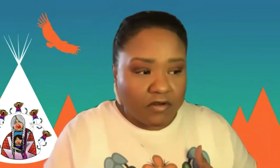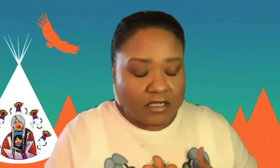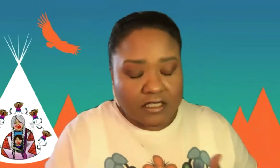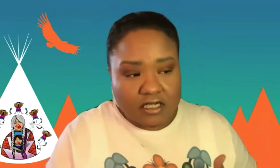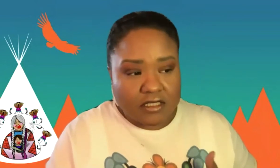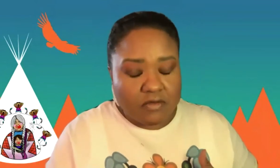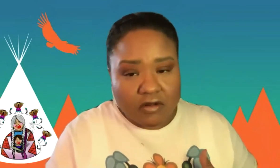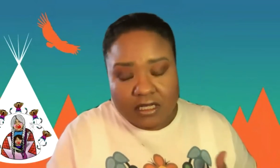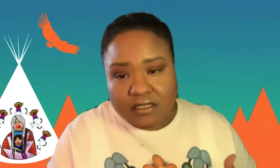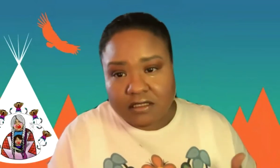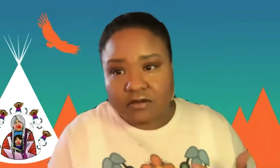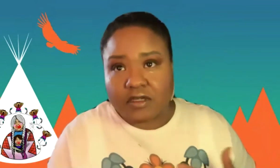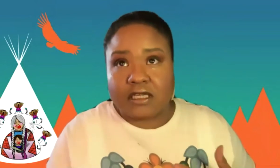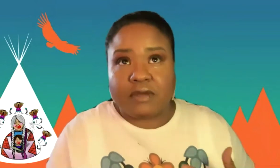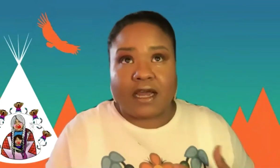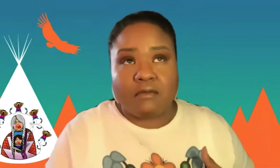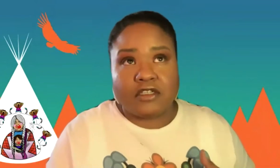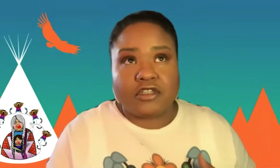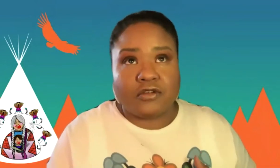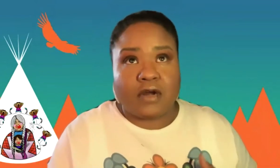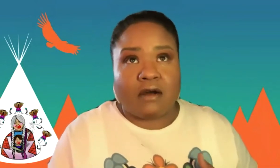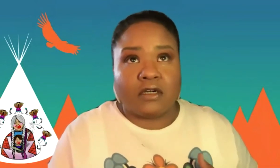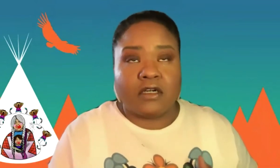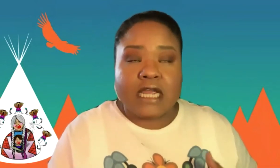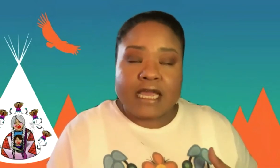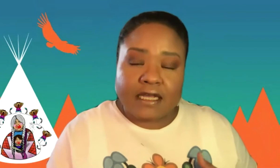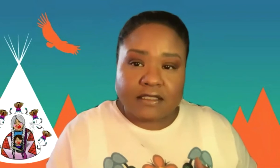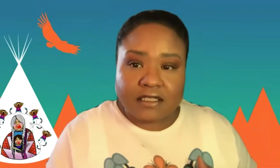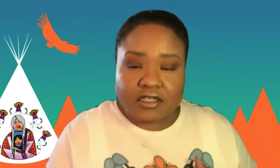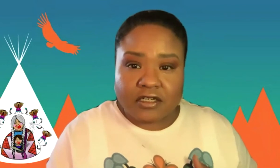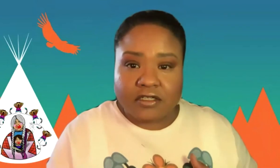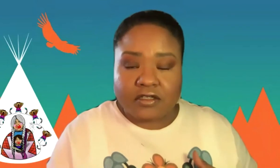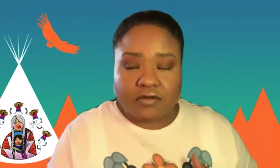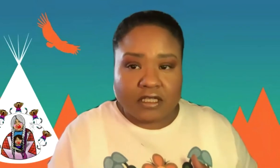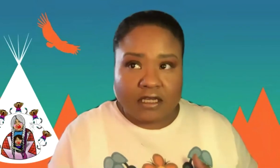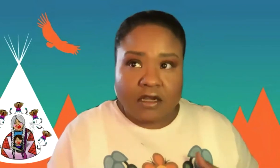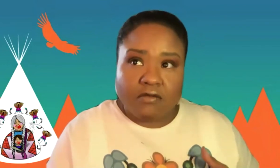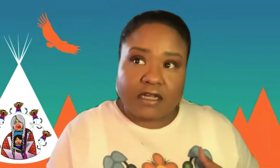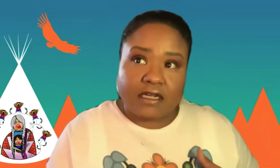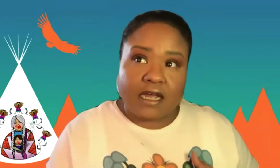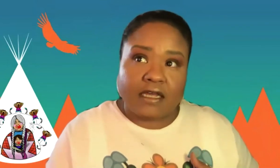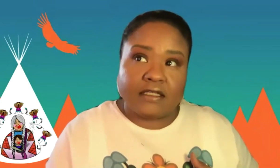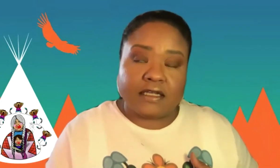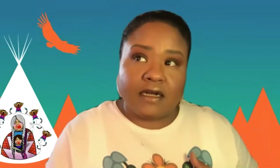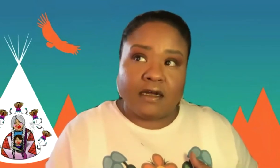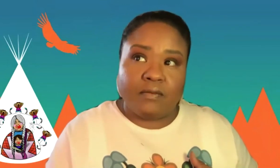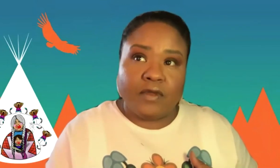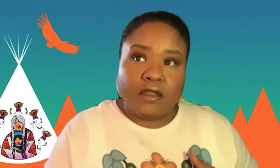in some of our indigenous communities is to really pay homage to our ancestors to really recognize